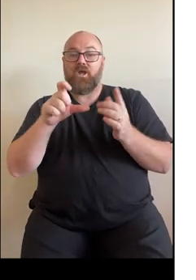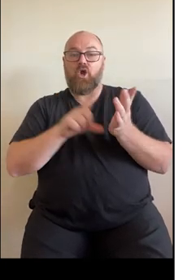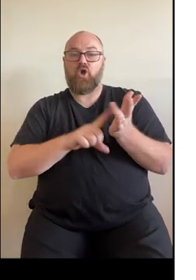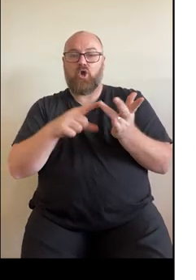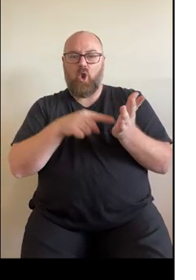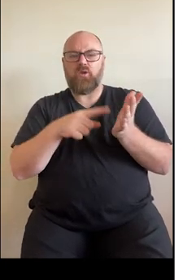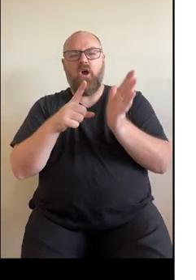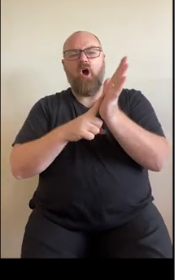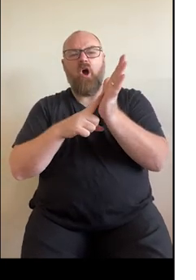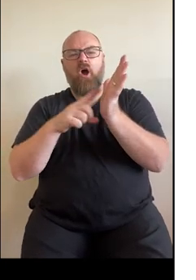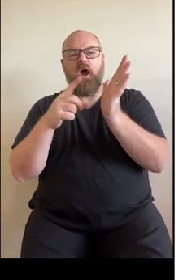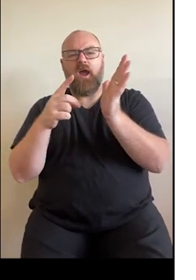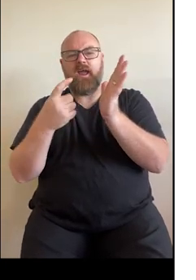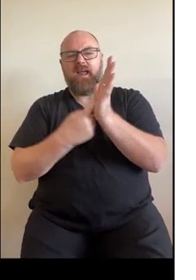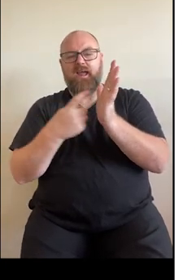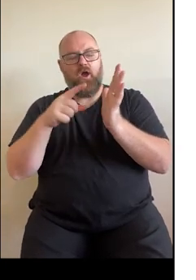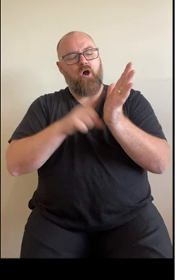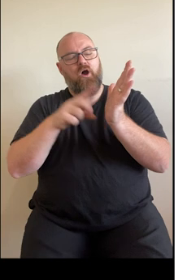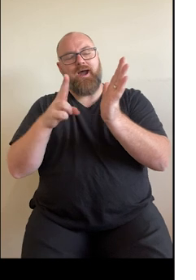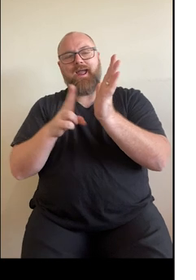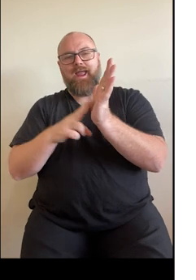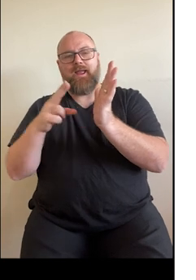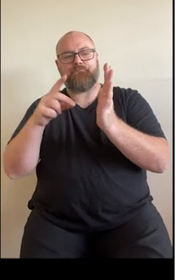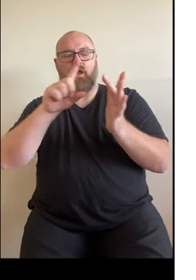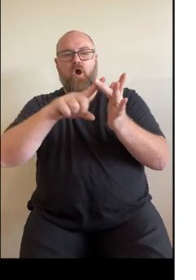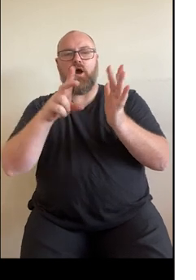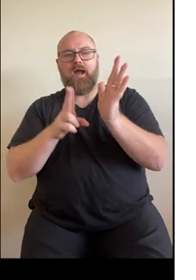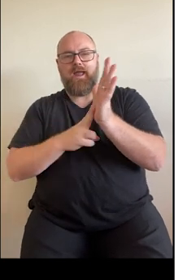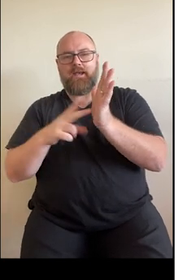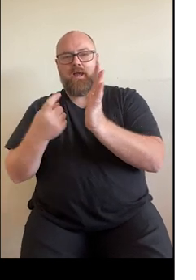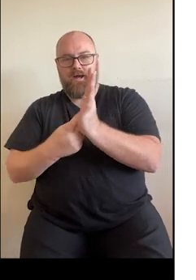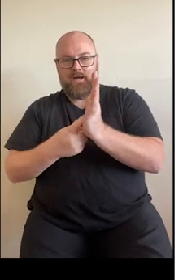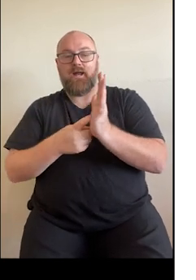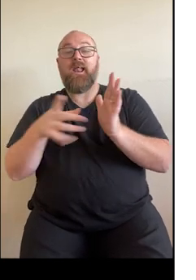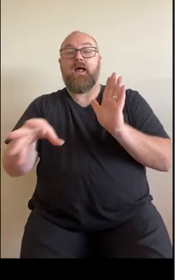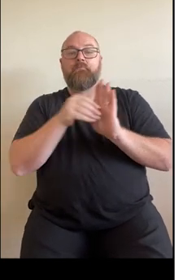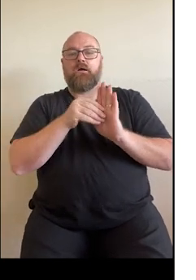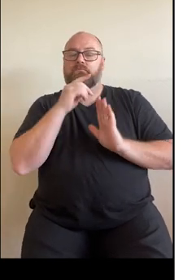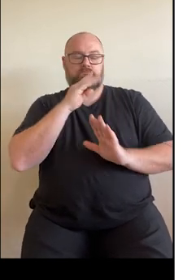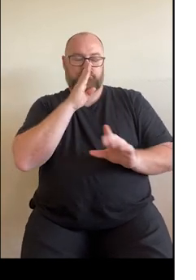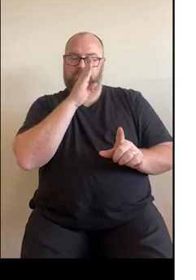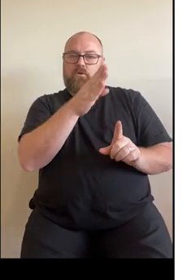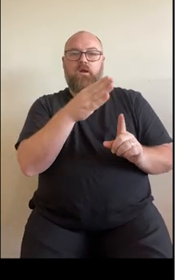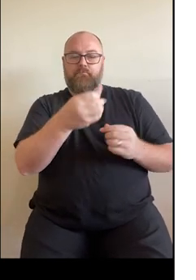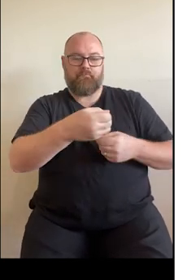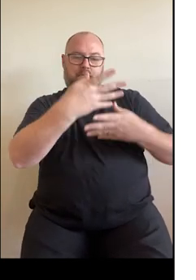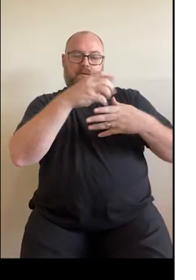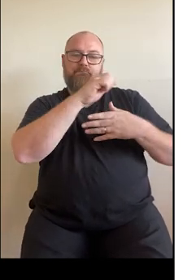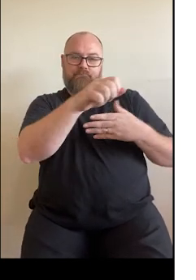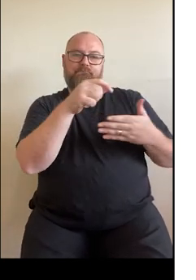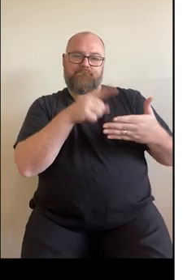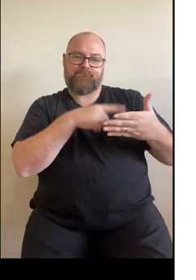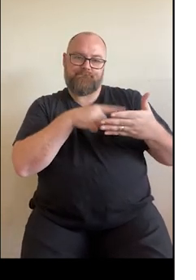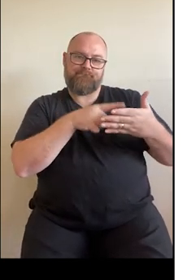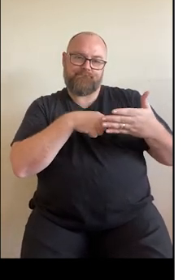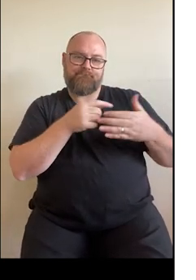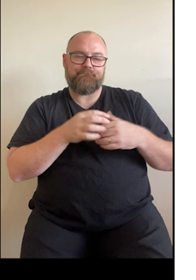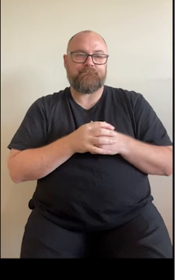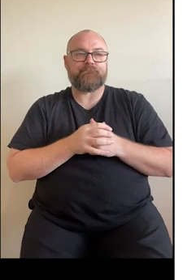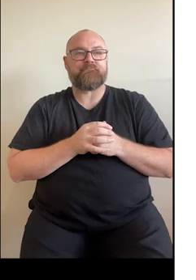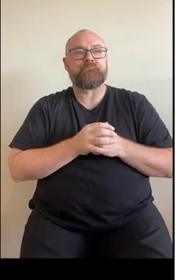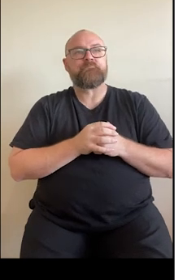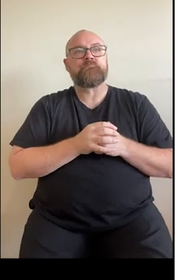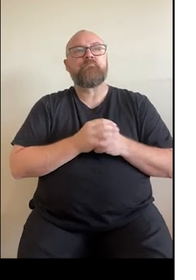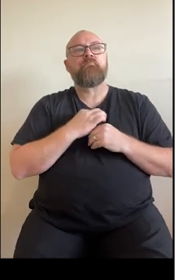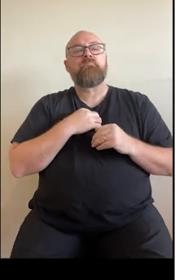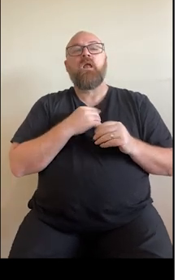INR test, is uploaded by a pathology lab, we can access these in My Health Record which is very helpful. And I'll